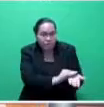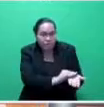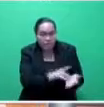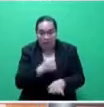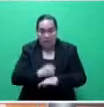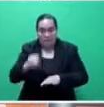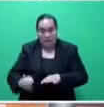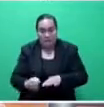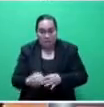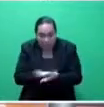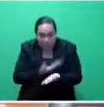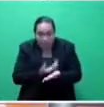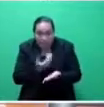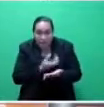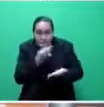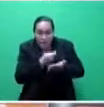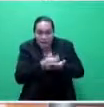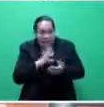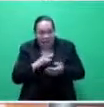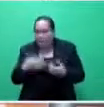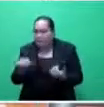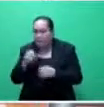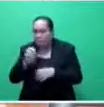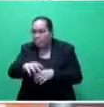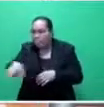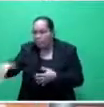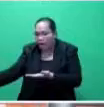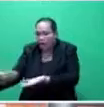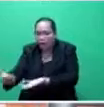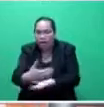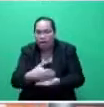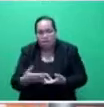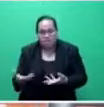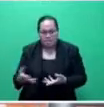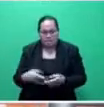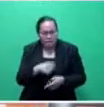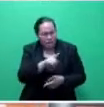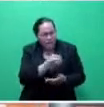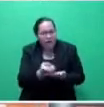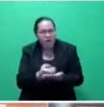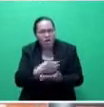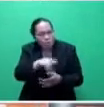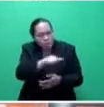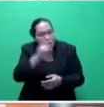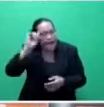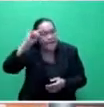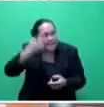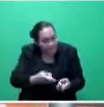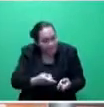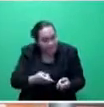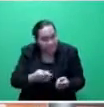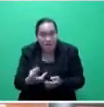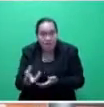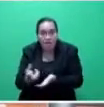government is saving all this money, so he's got all this money lying around. As an economist, he should understand that